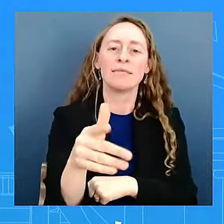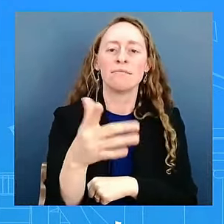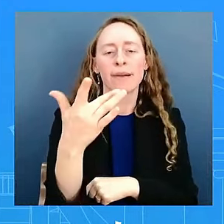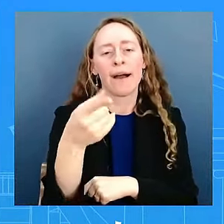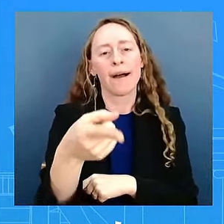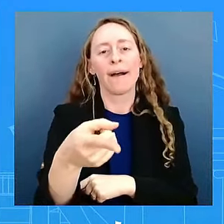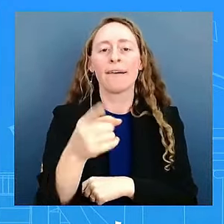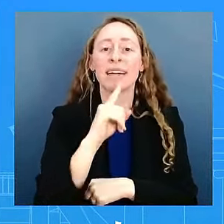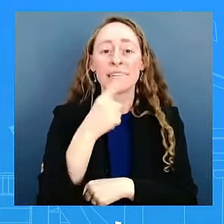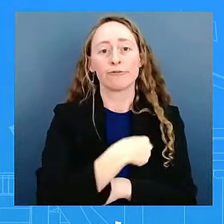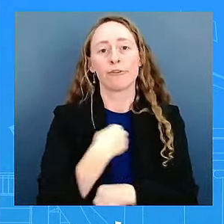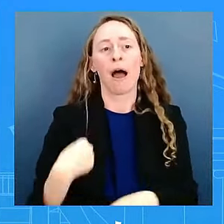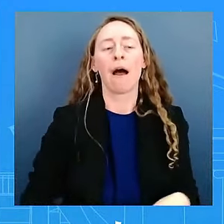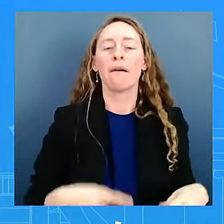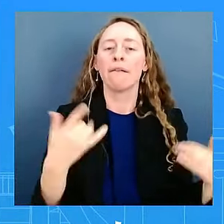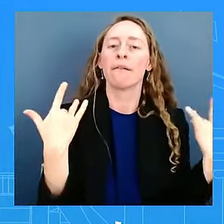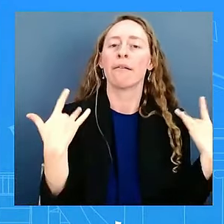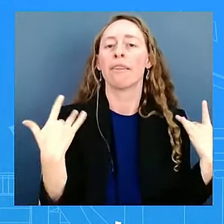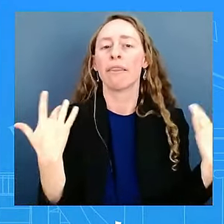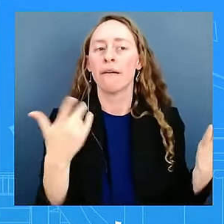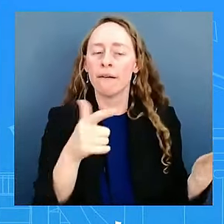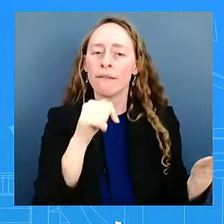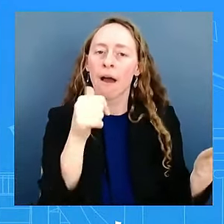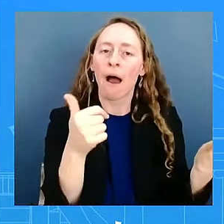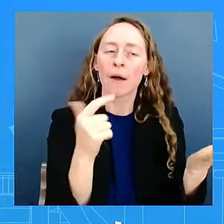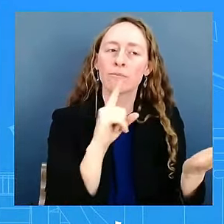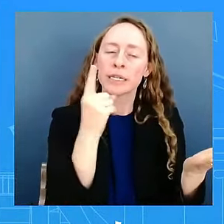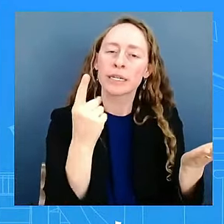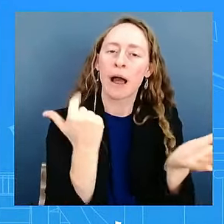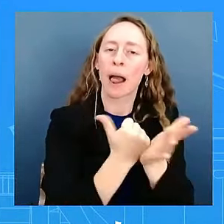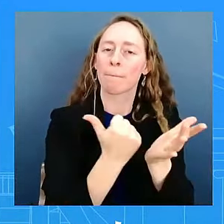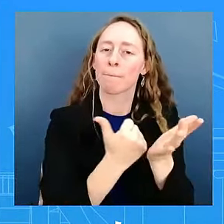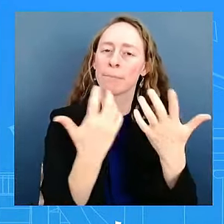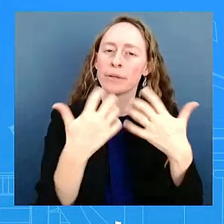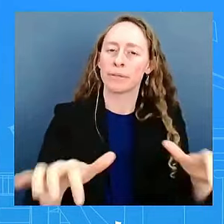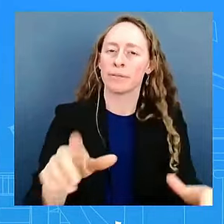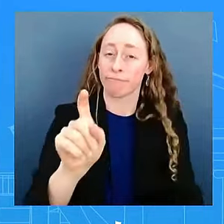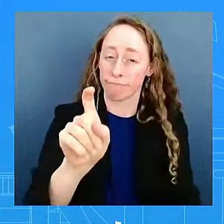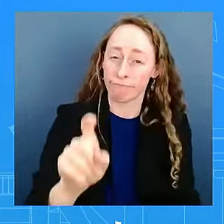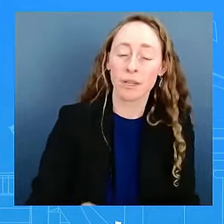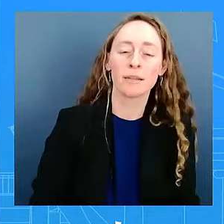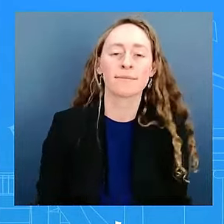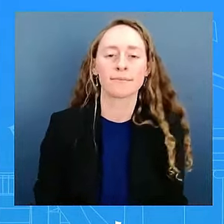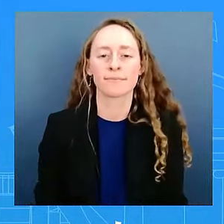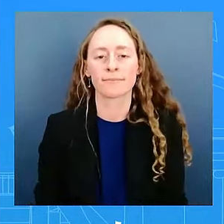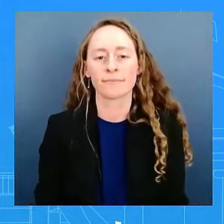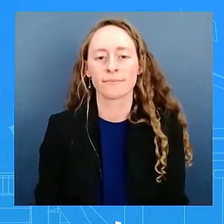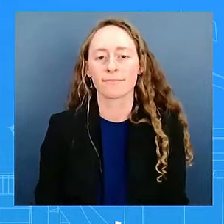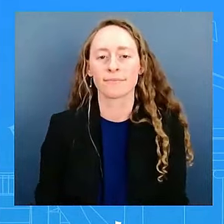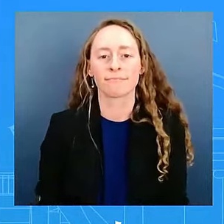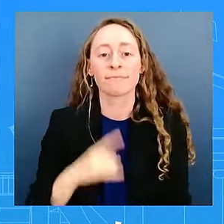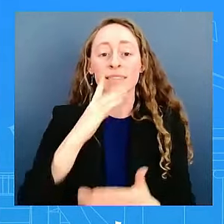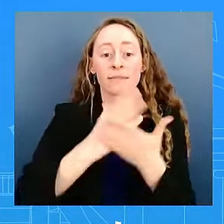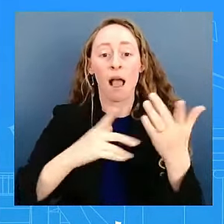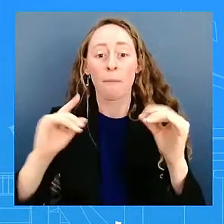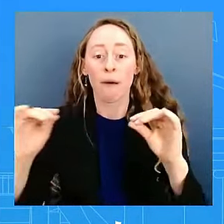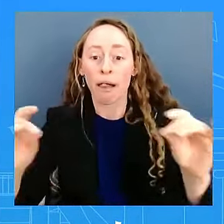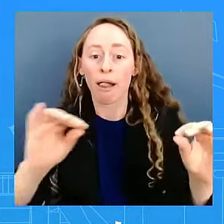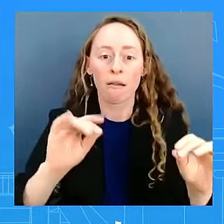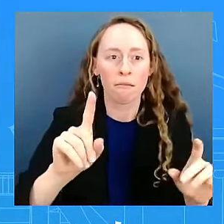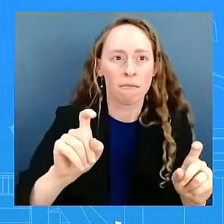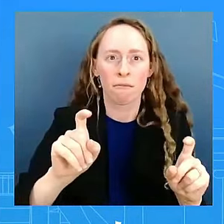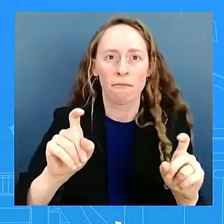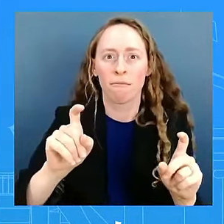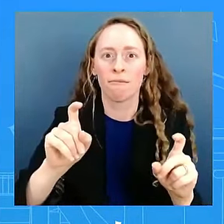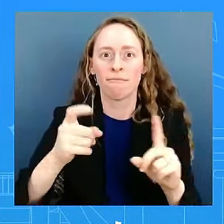already kind of addressed this. I'm not in a position to verify the reporting, certainly the statement by Hamas. I'm just not going to do that. On